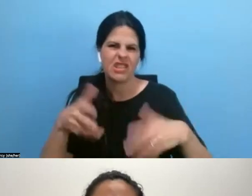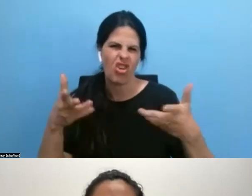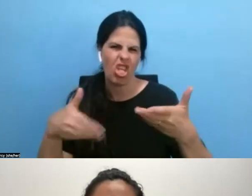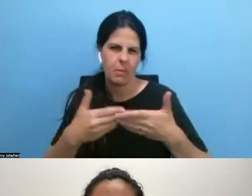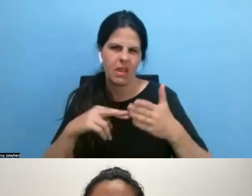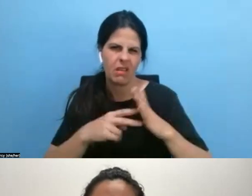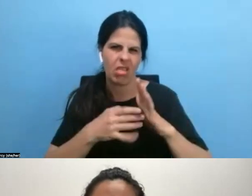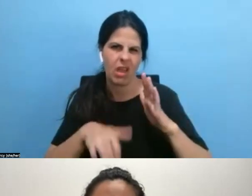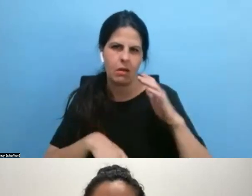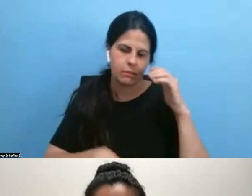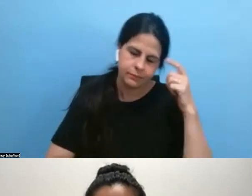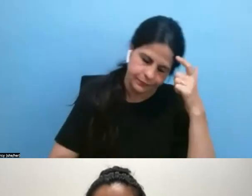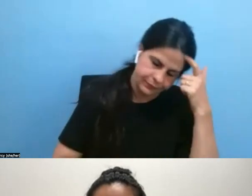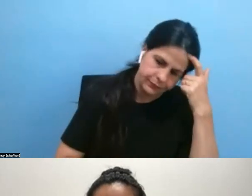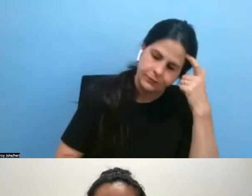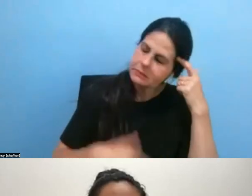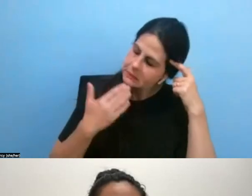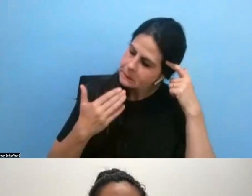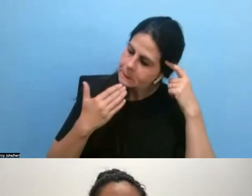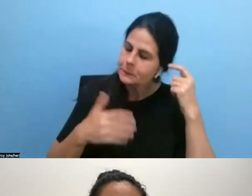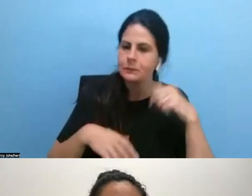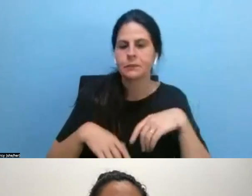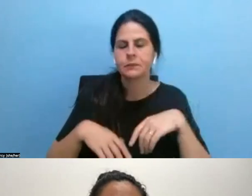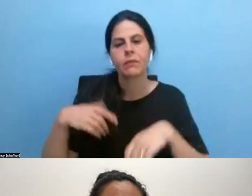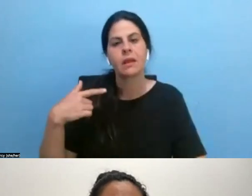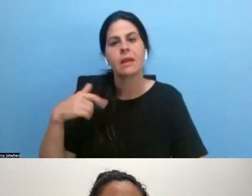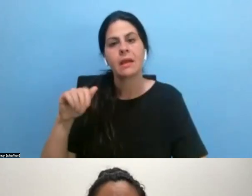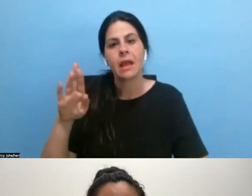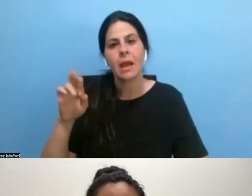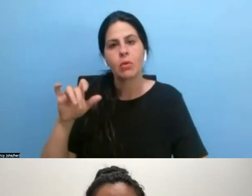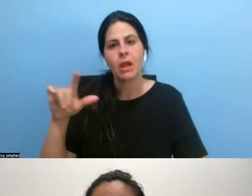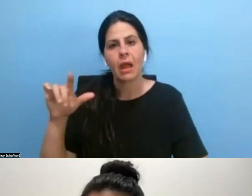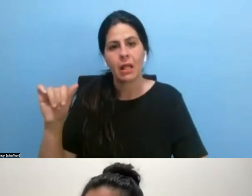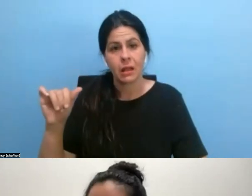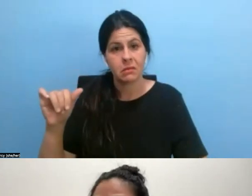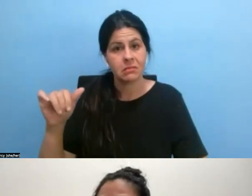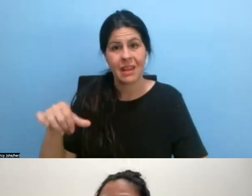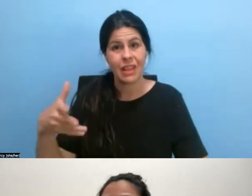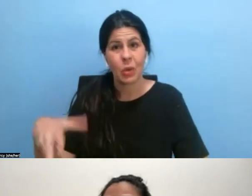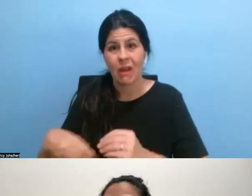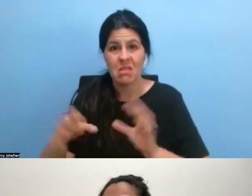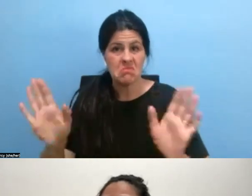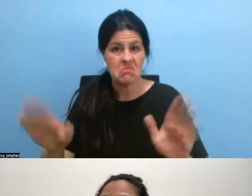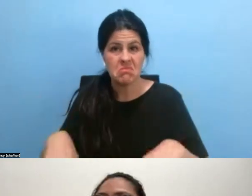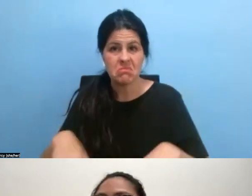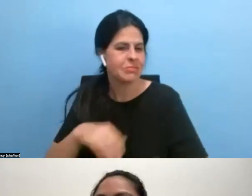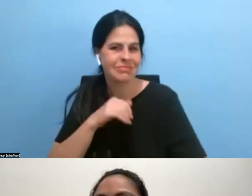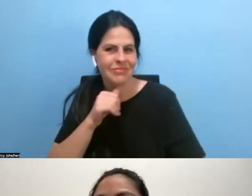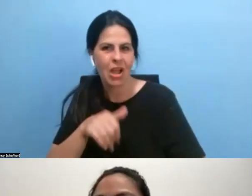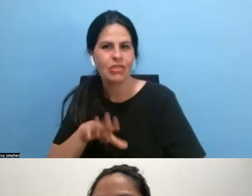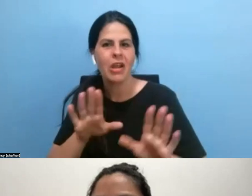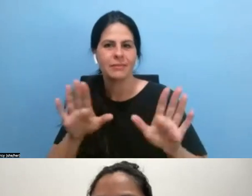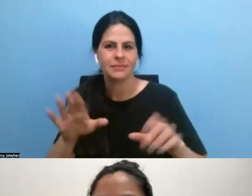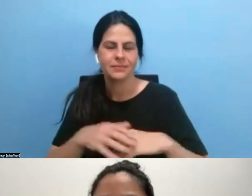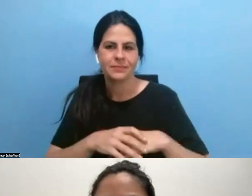Thank you. Um, Gabriella, anything to add? No worries if not. Great. Okay. So I'm just going to pull up a